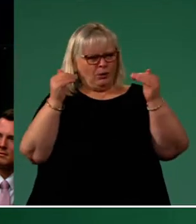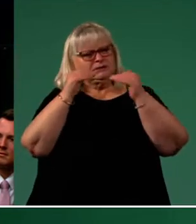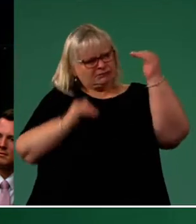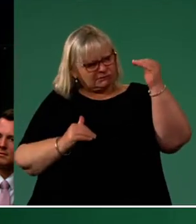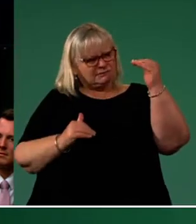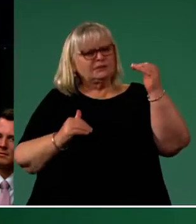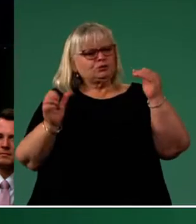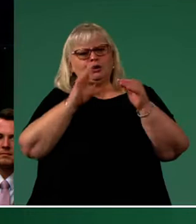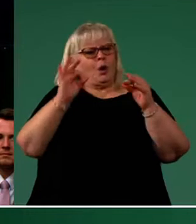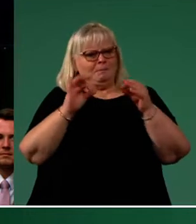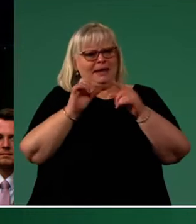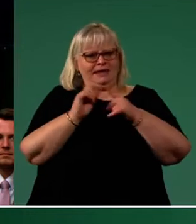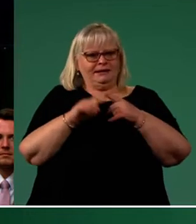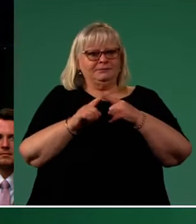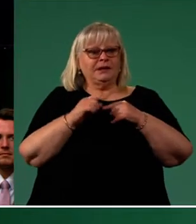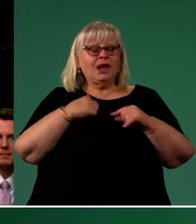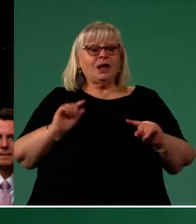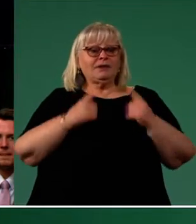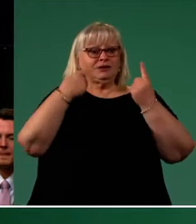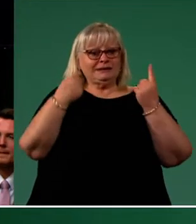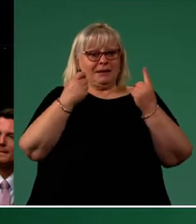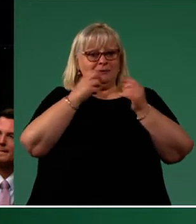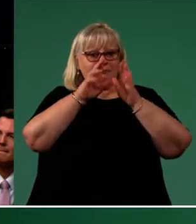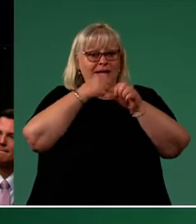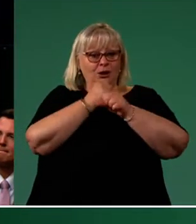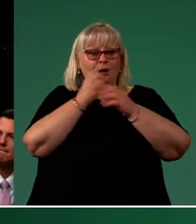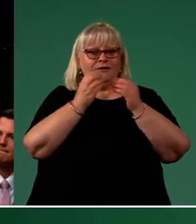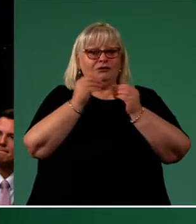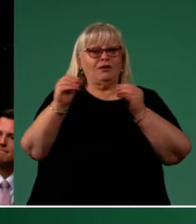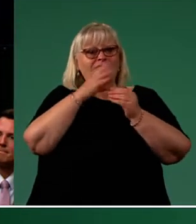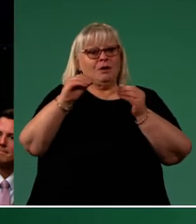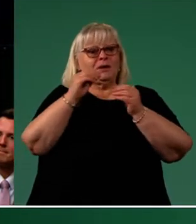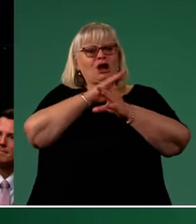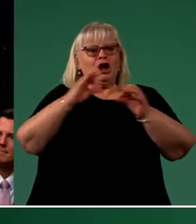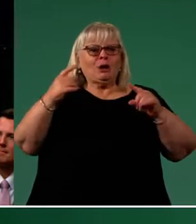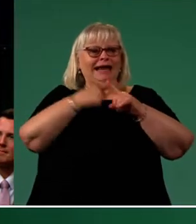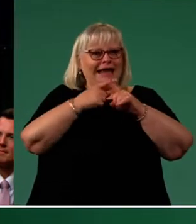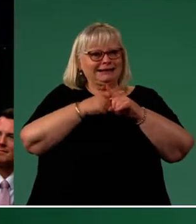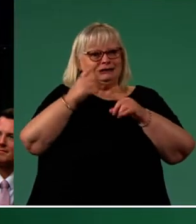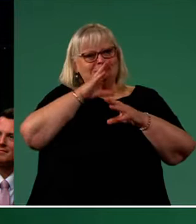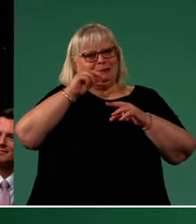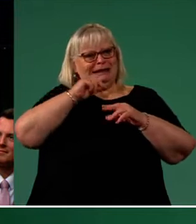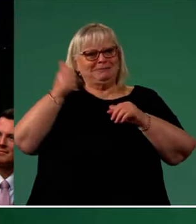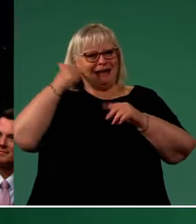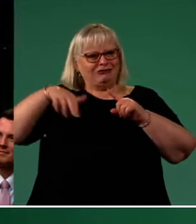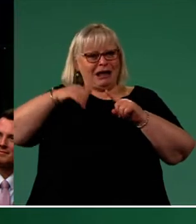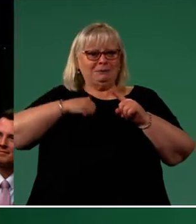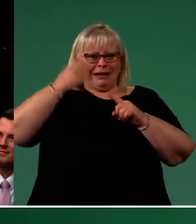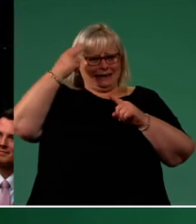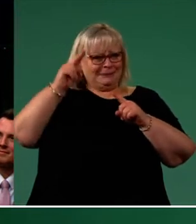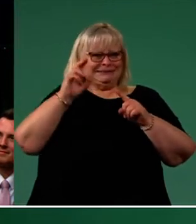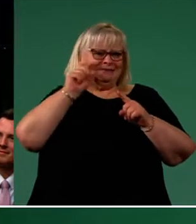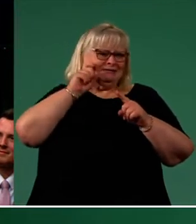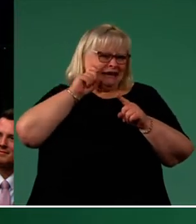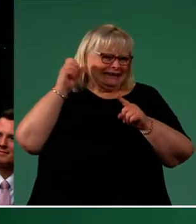Mr Speaker, I'm proud to be here as the first member of Bennelong with a non-English speaking background and a funny sounding name. I'm here as someone with small